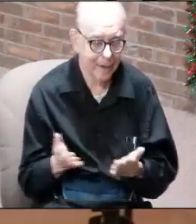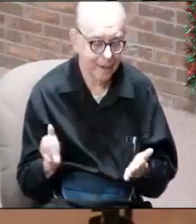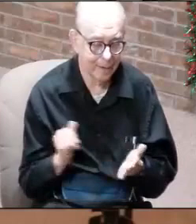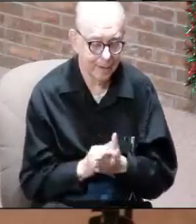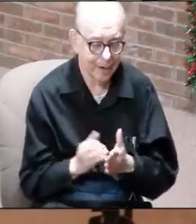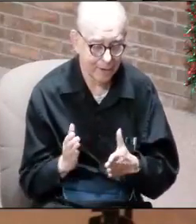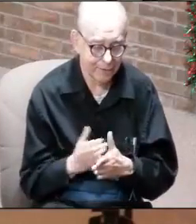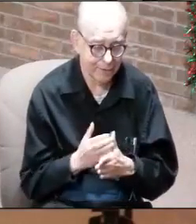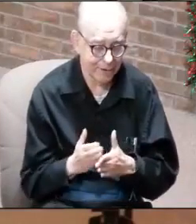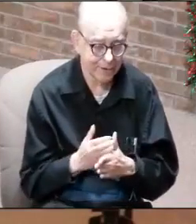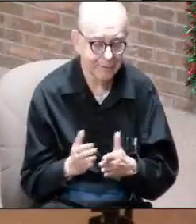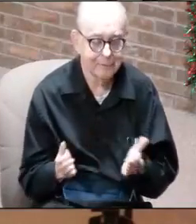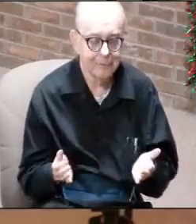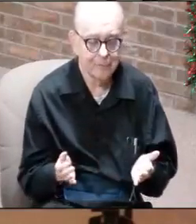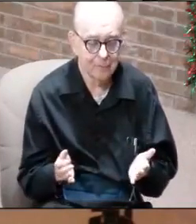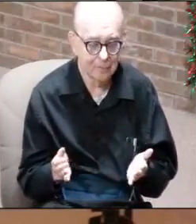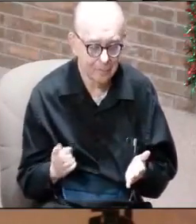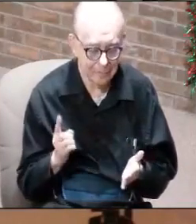that I shared